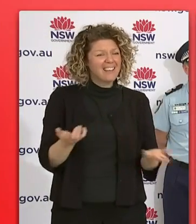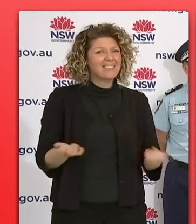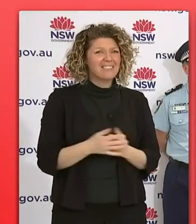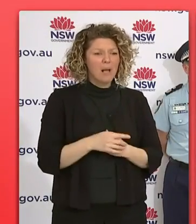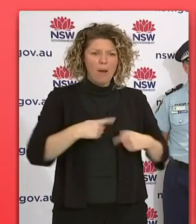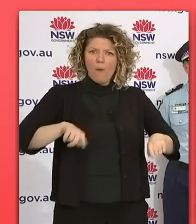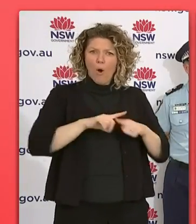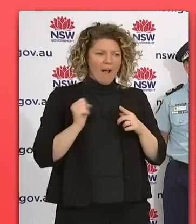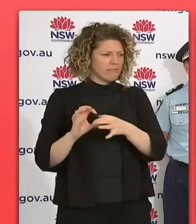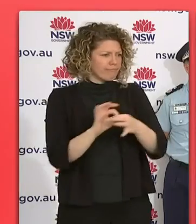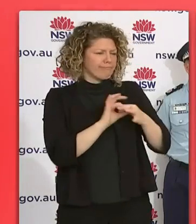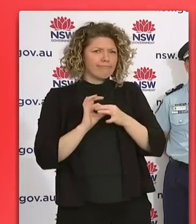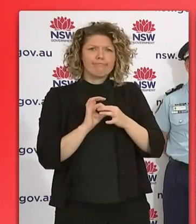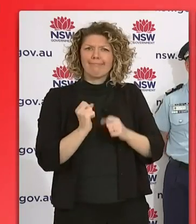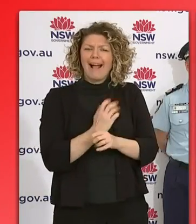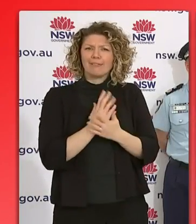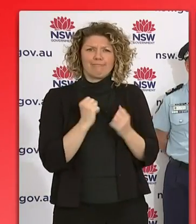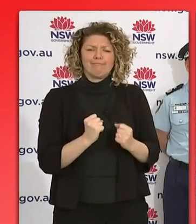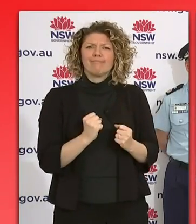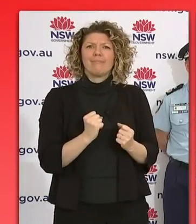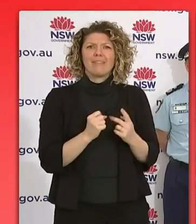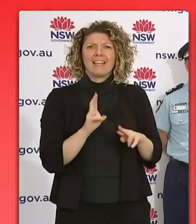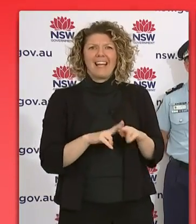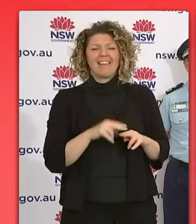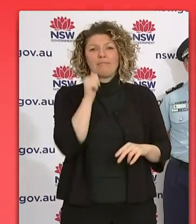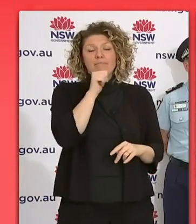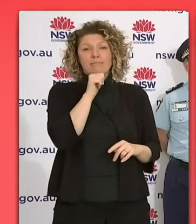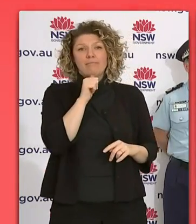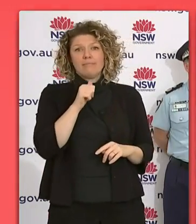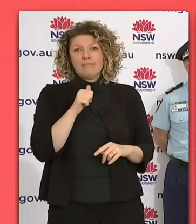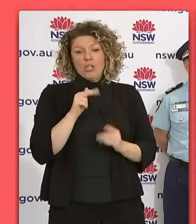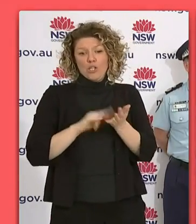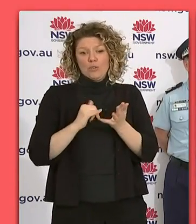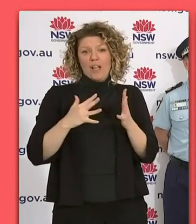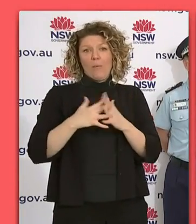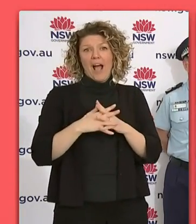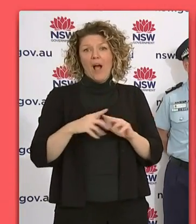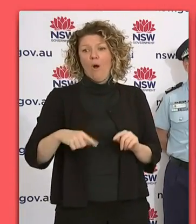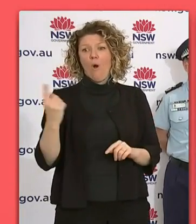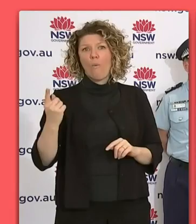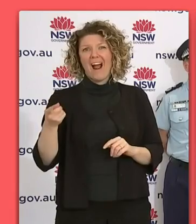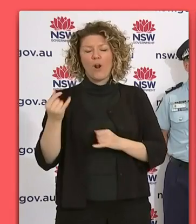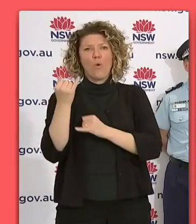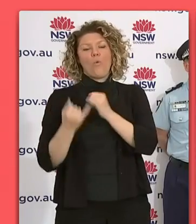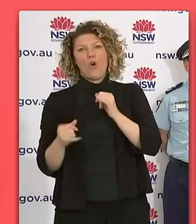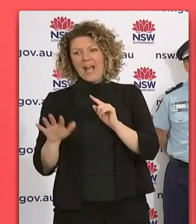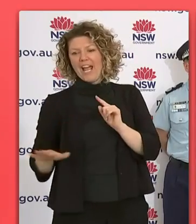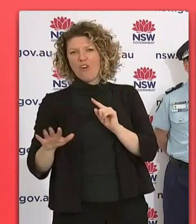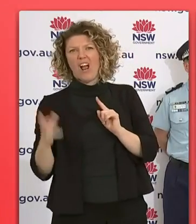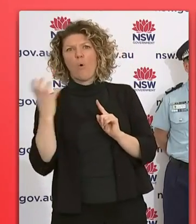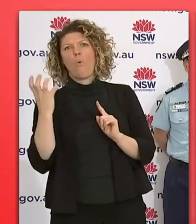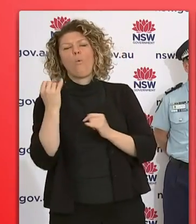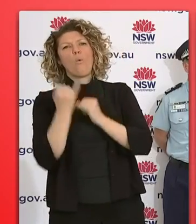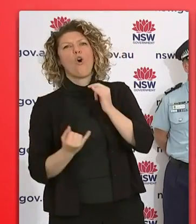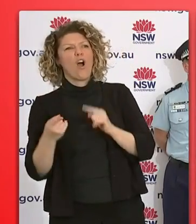we're all connected. We do also know that, uh, when one part of our great state is going through a particularly difficult time, it impacts